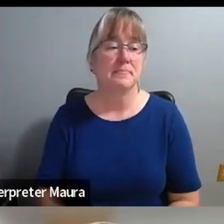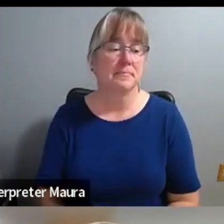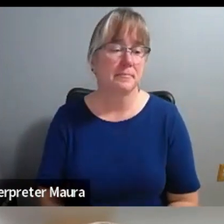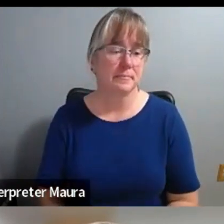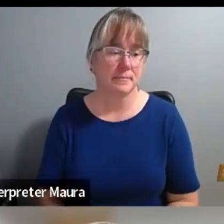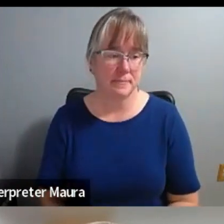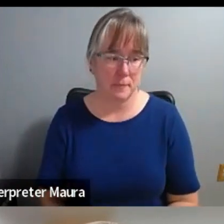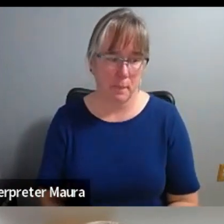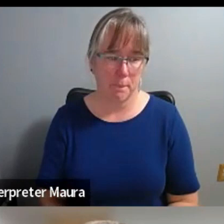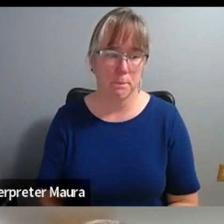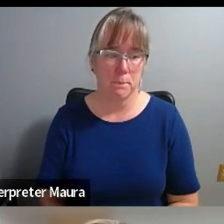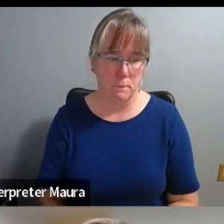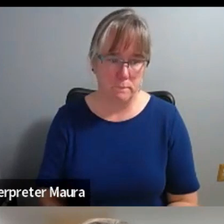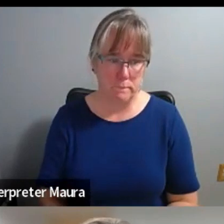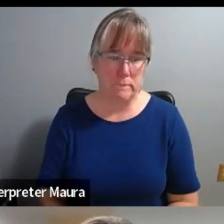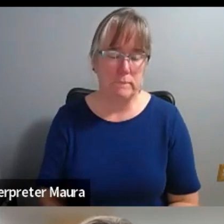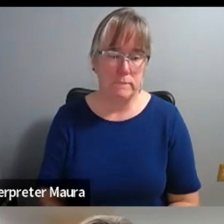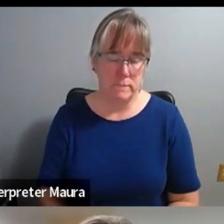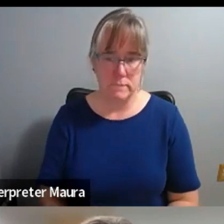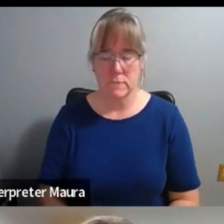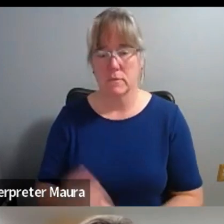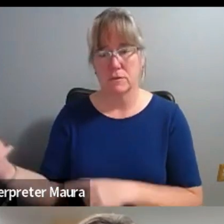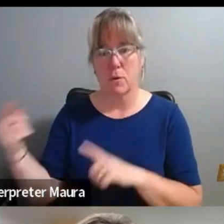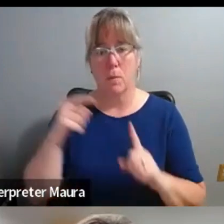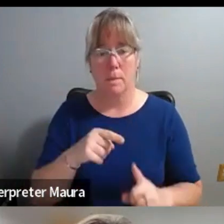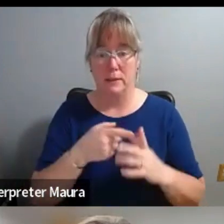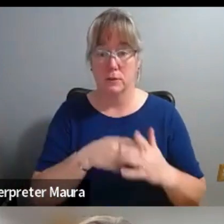started with a question that kind of takes you back to the beginning.